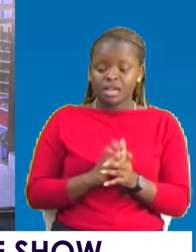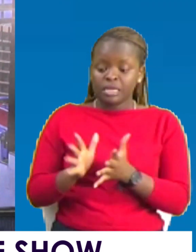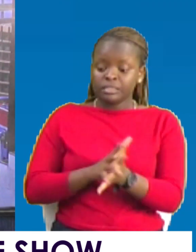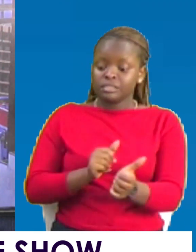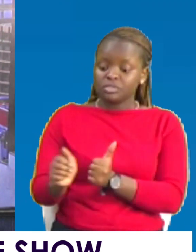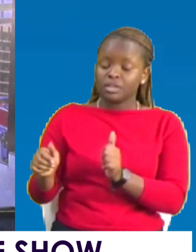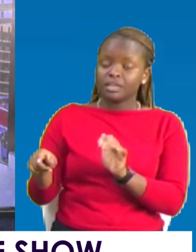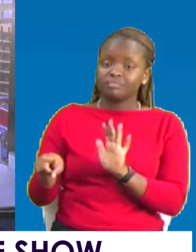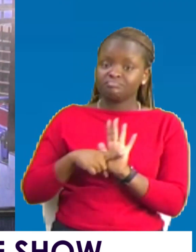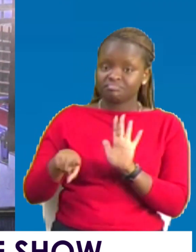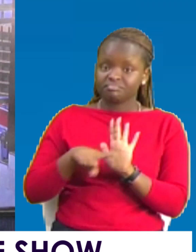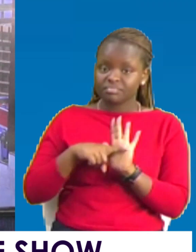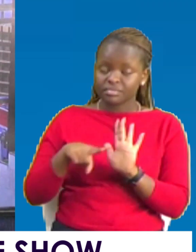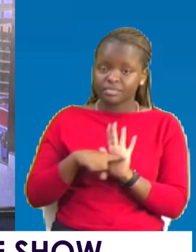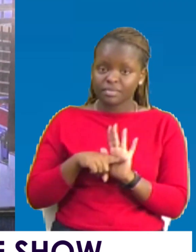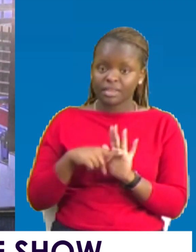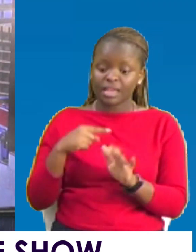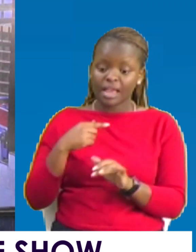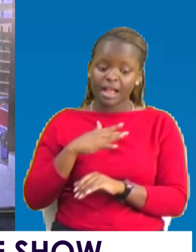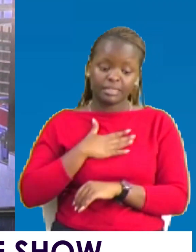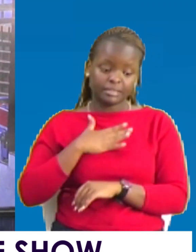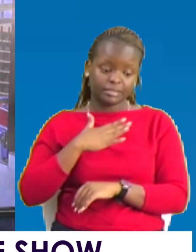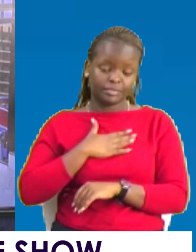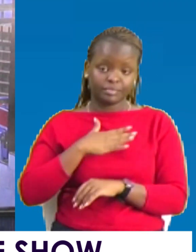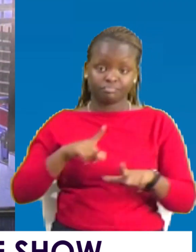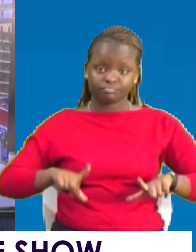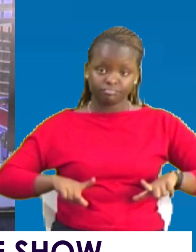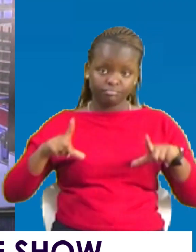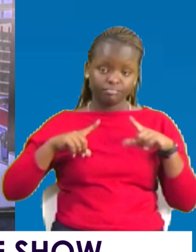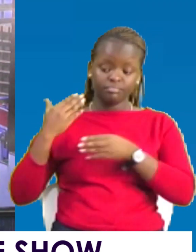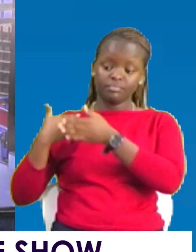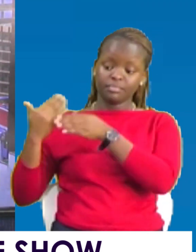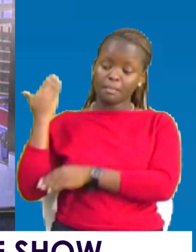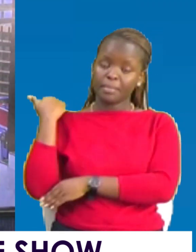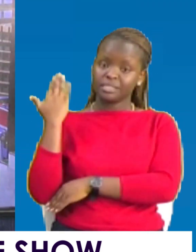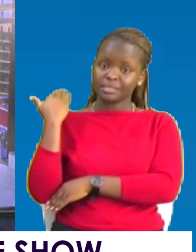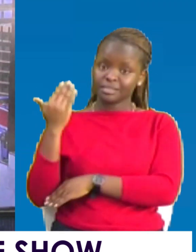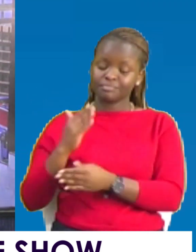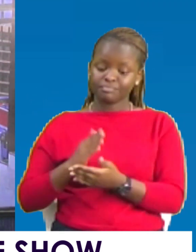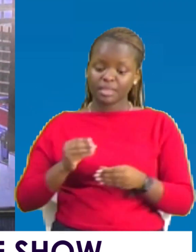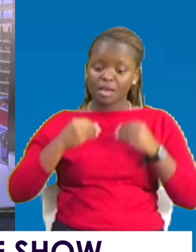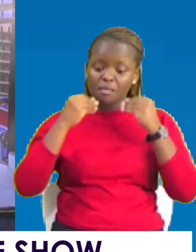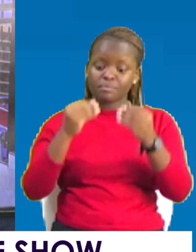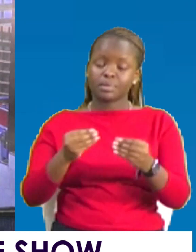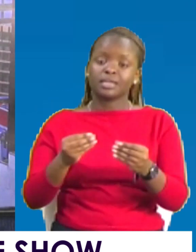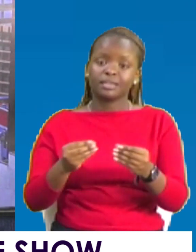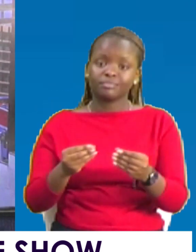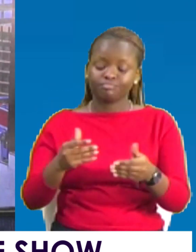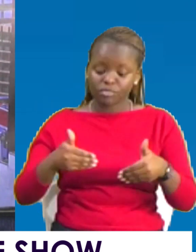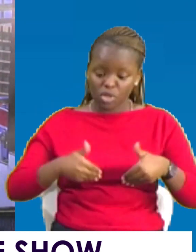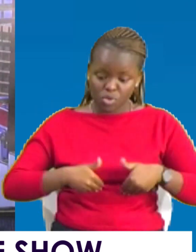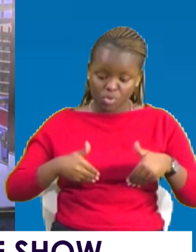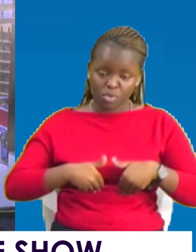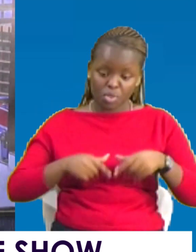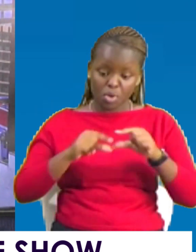that have destroyed us as a people in the past. Are we genuine about bringing forth a youth, a